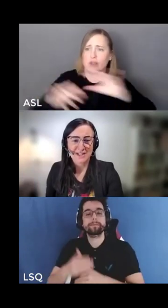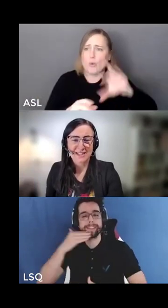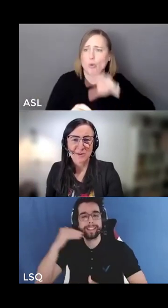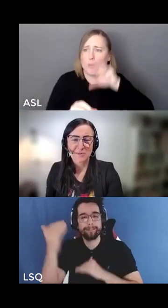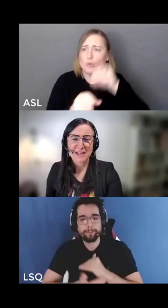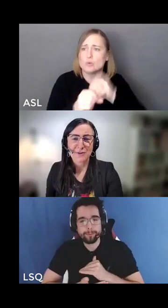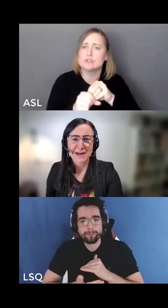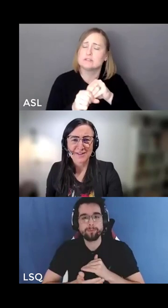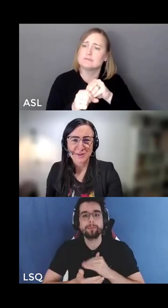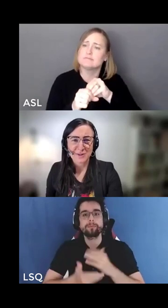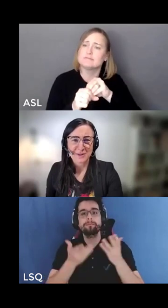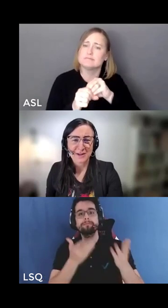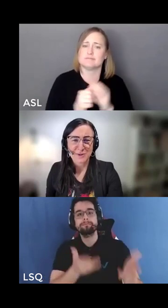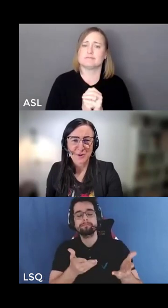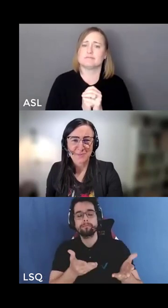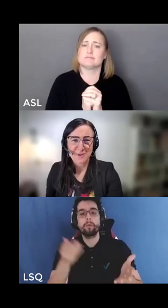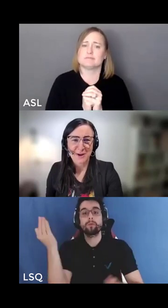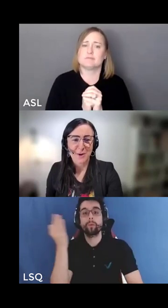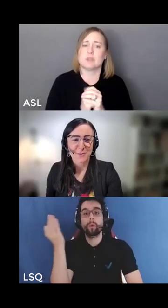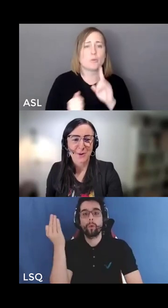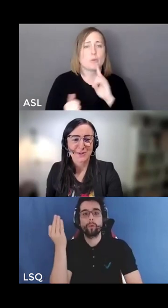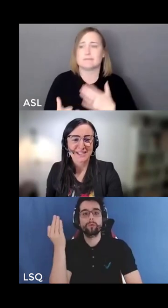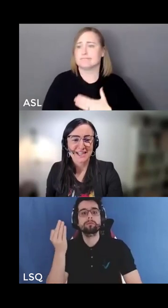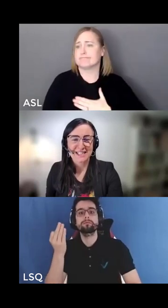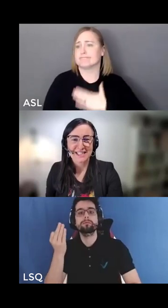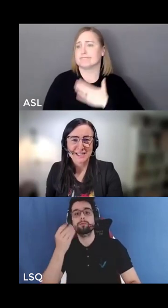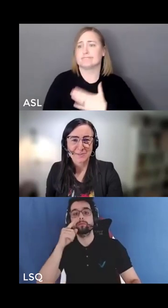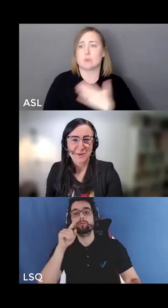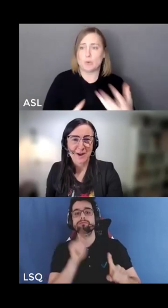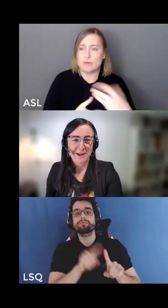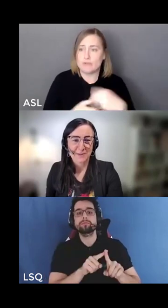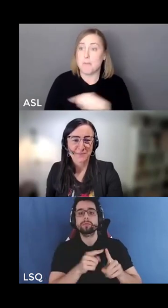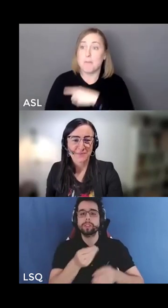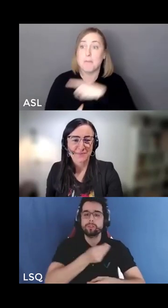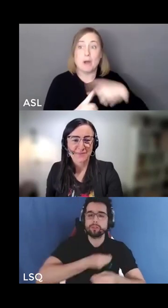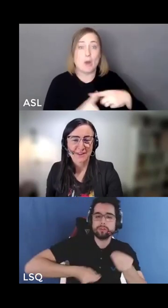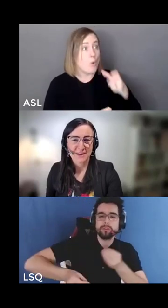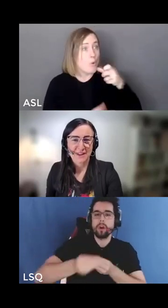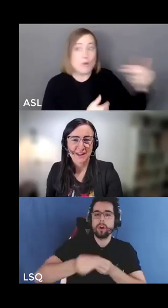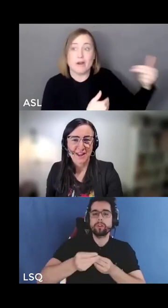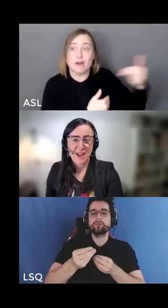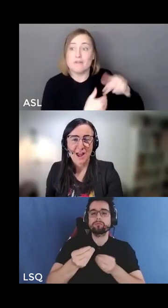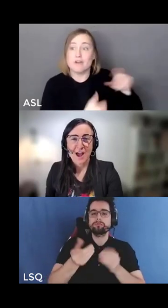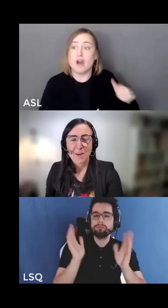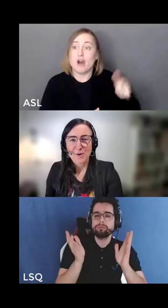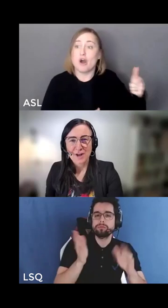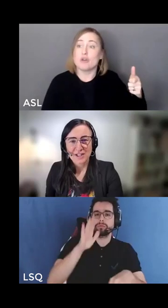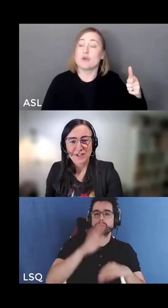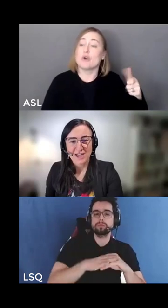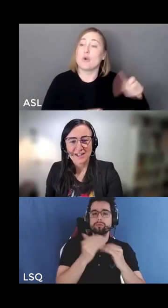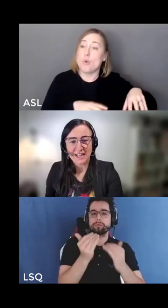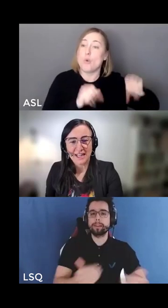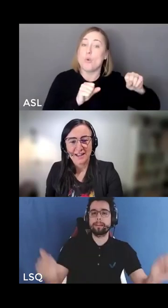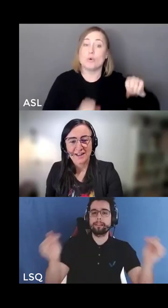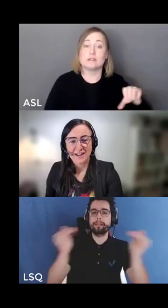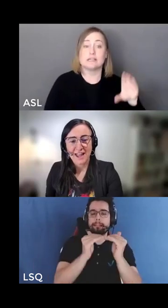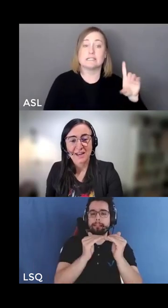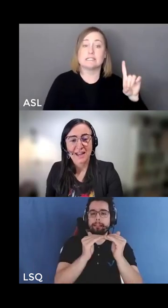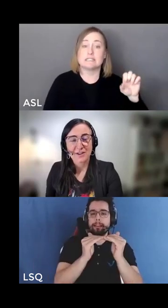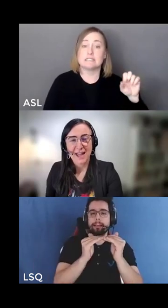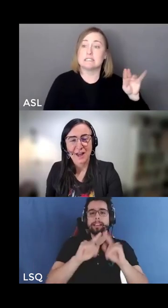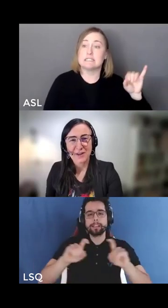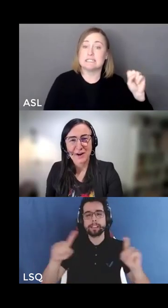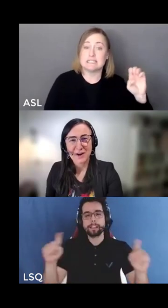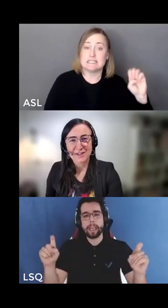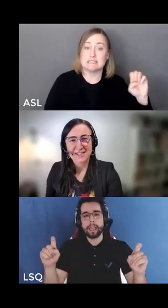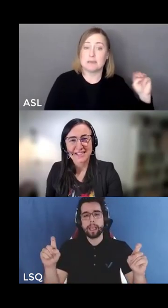you've joined us and I'm really grateful to be joined by my co-host Denise McQuagg. I'm Maria Judd